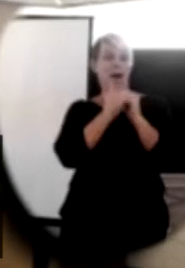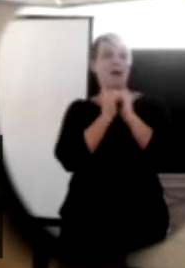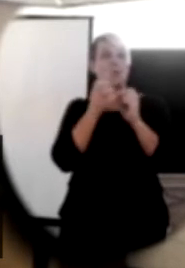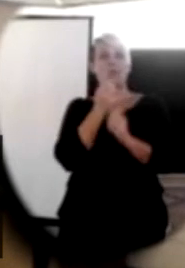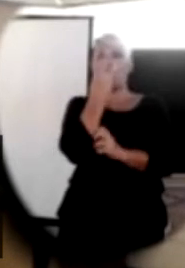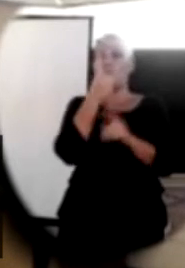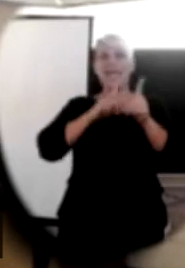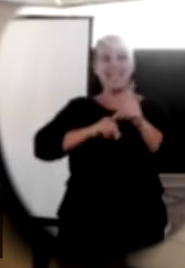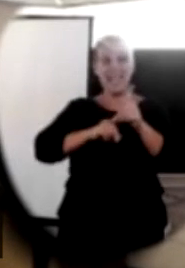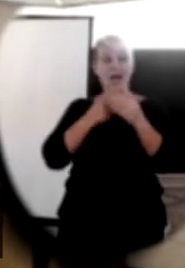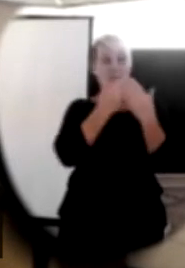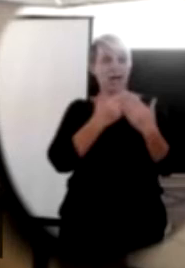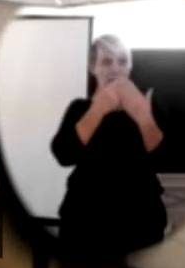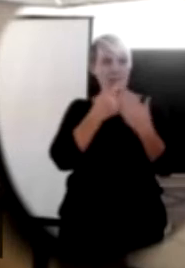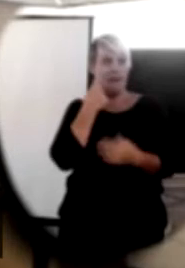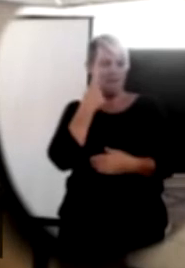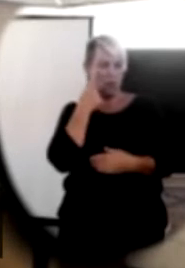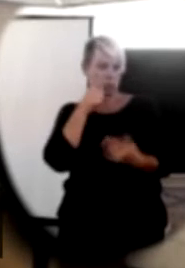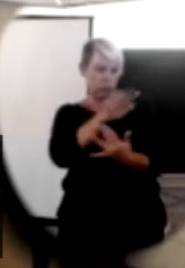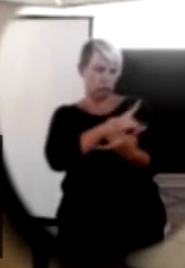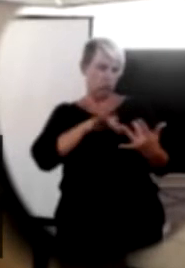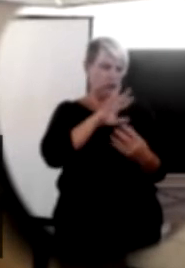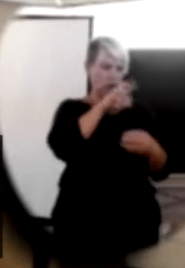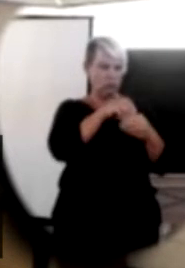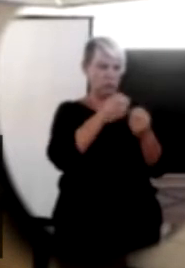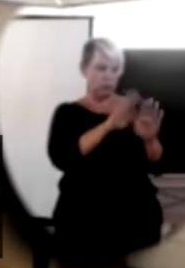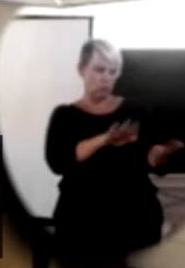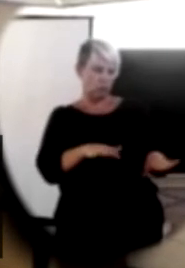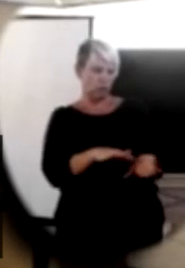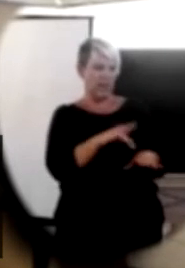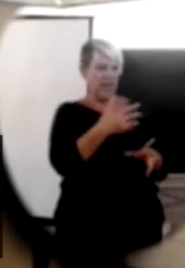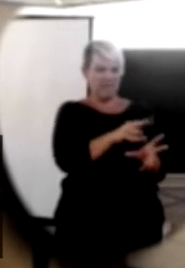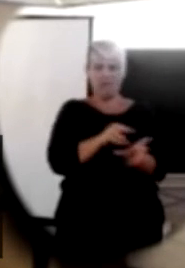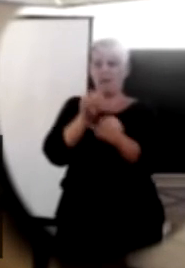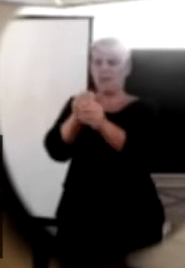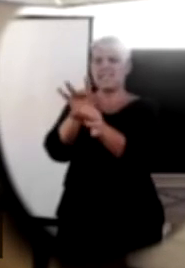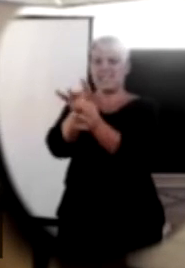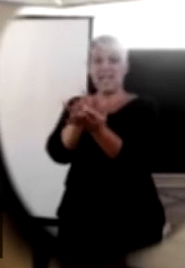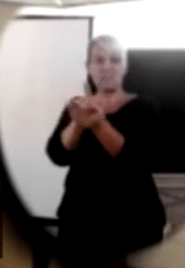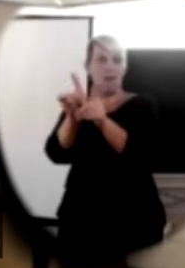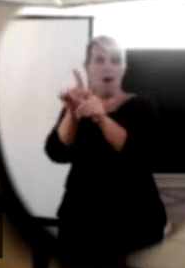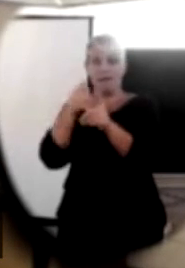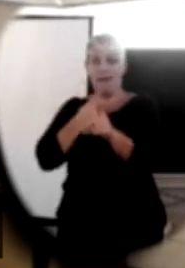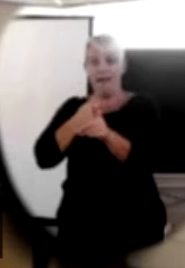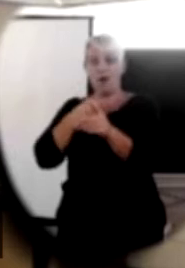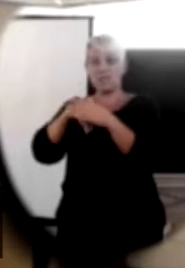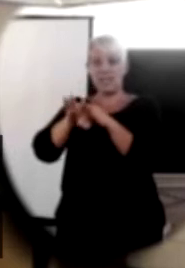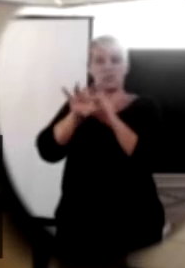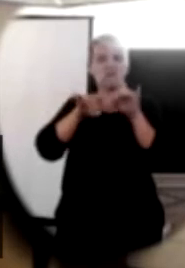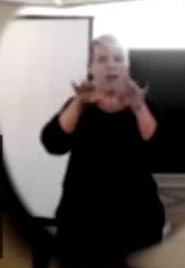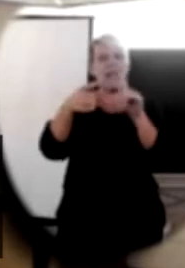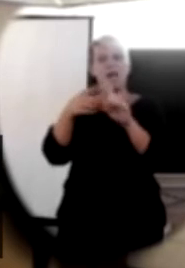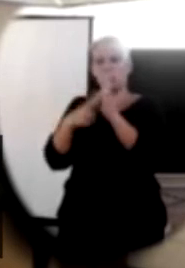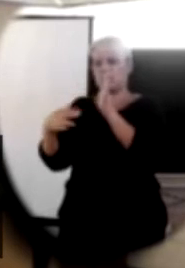three-year study looking at social inclusion amongst children who enrolled in centres like ours around Australia and New Zealand. There's about